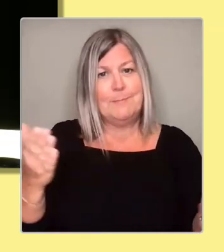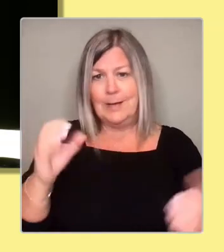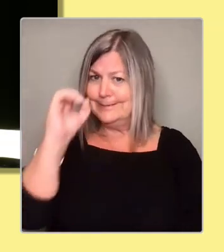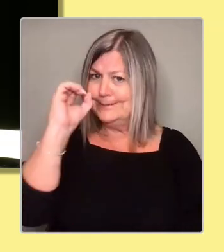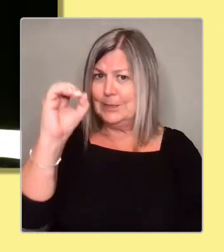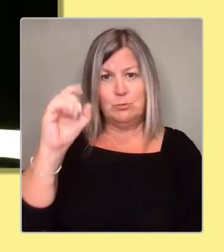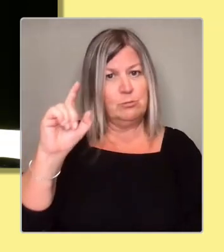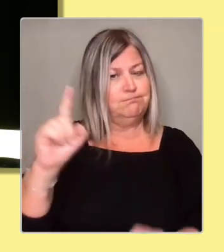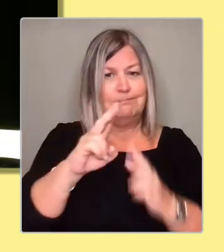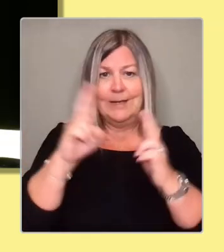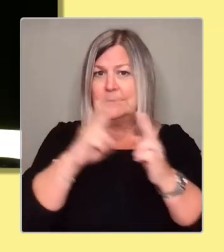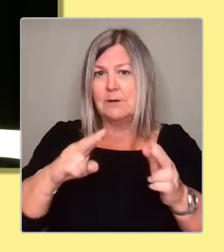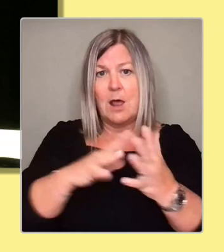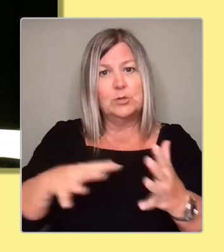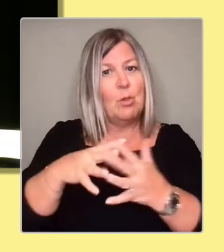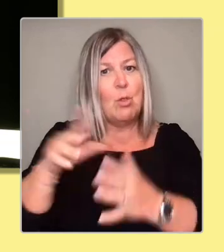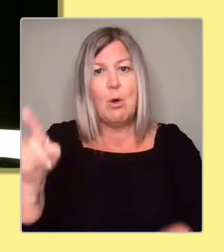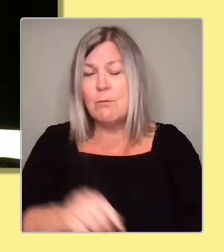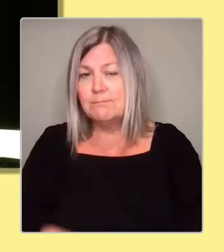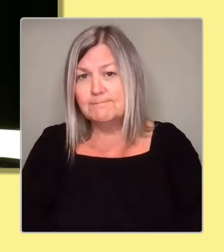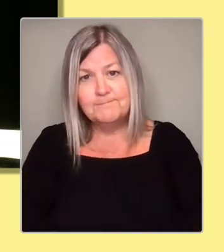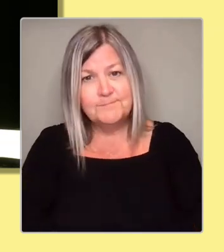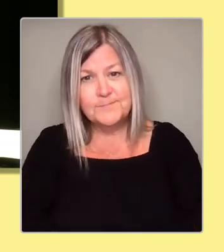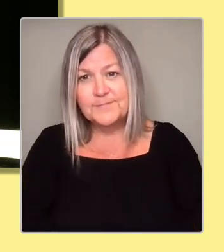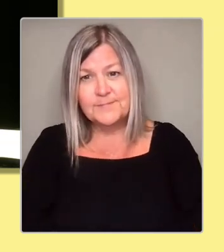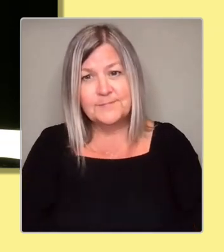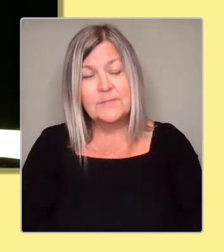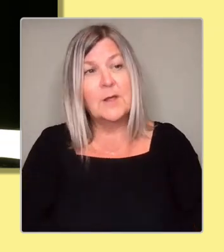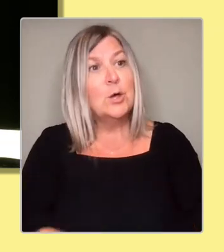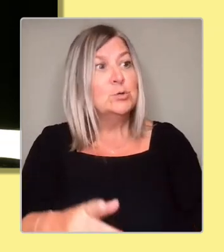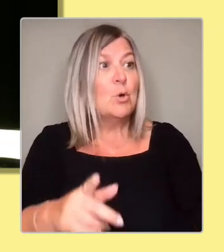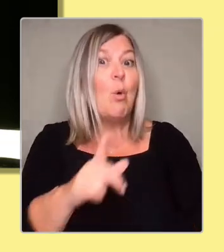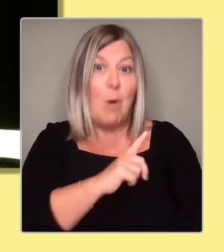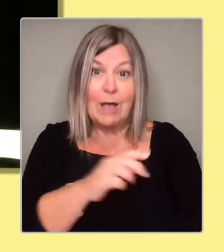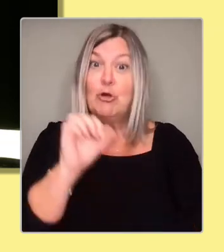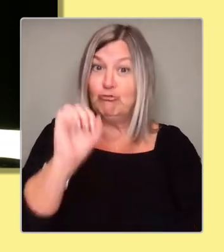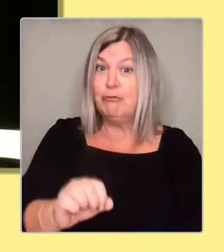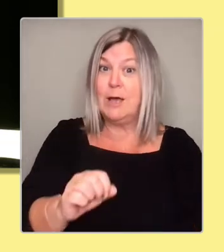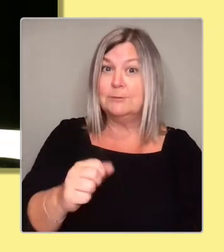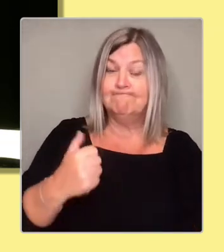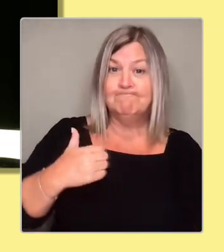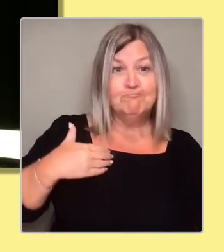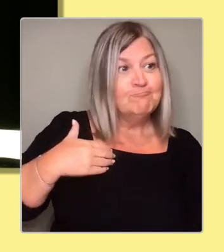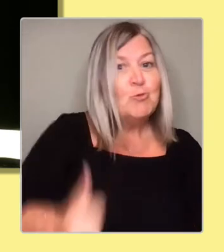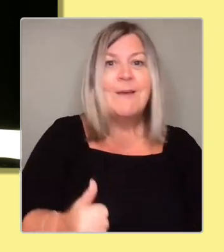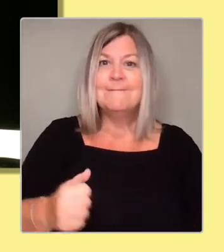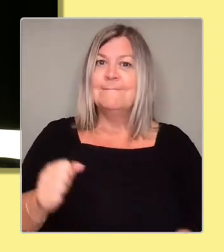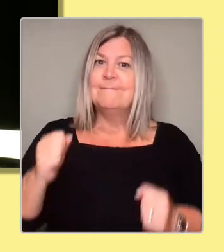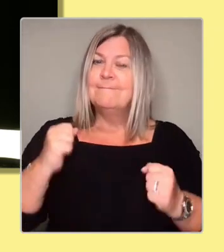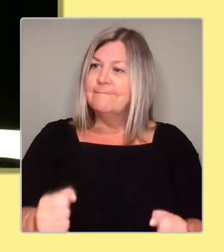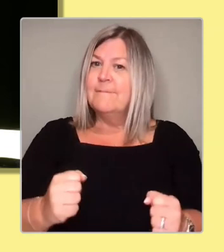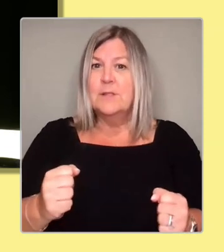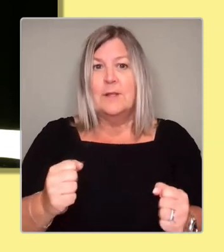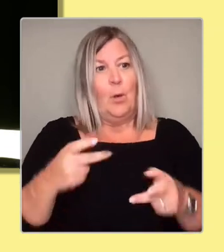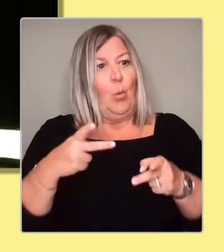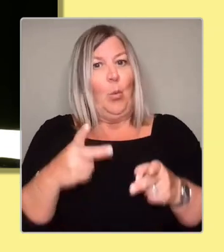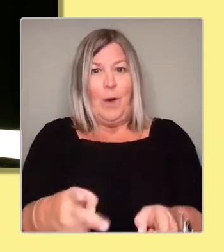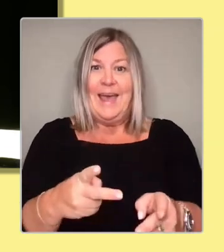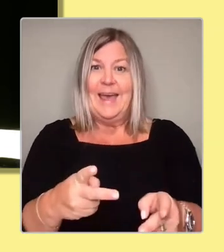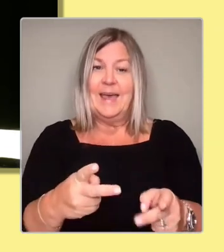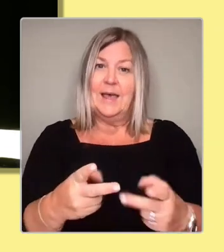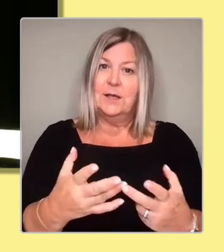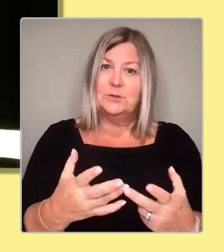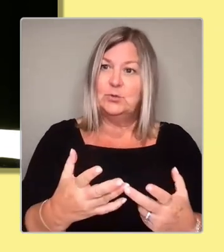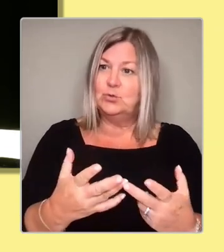let's be radical. Let's be bold. If there is a route there, by any means necessary that's legal,